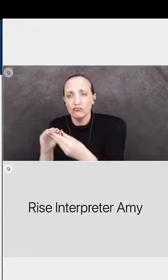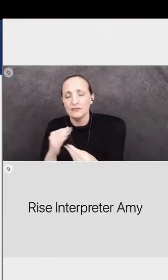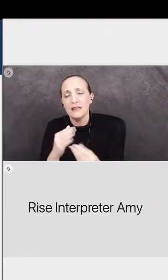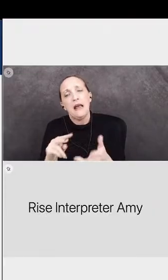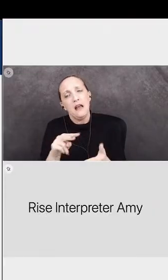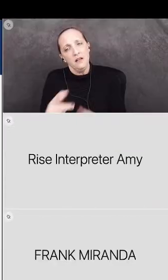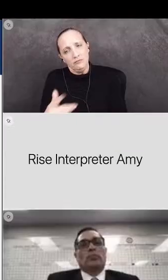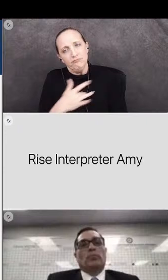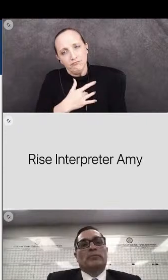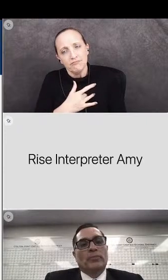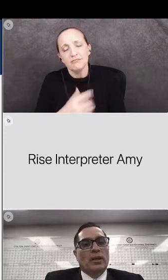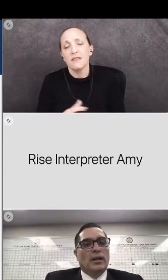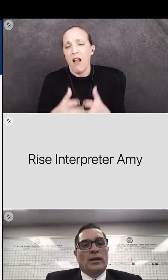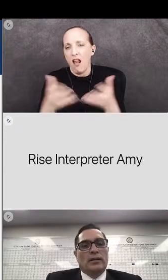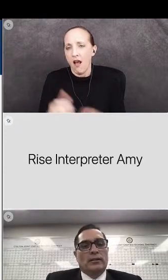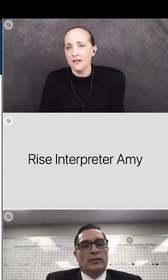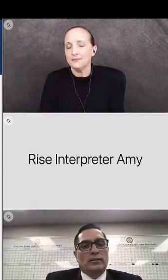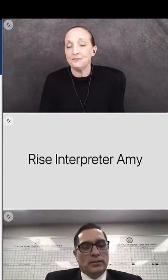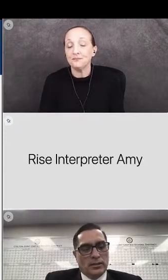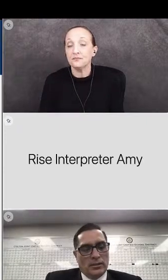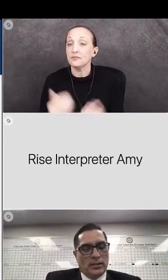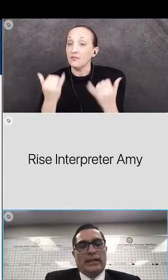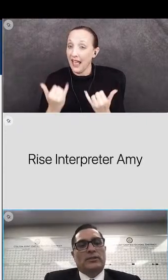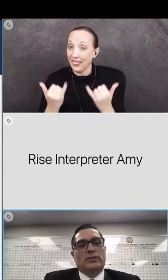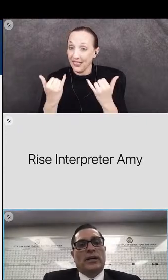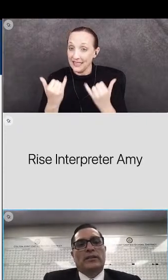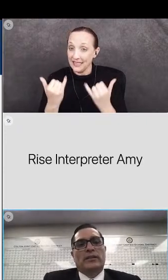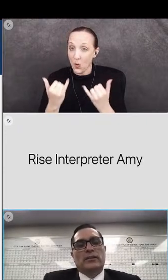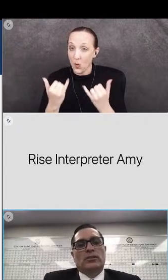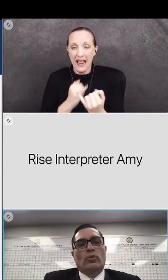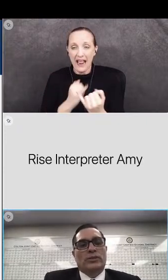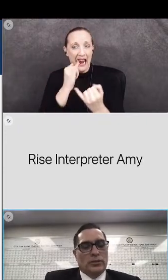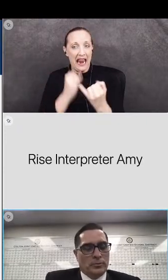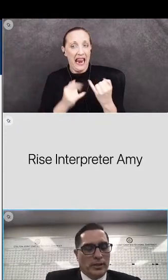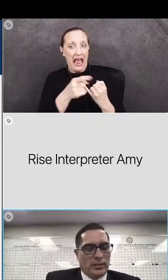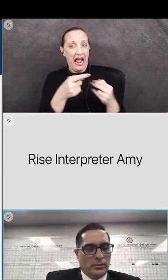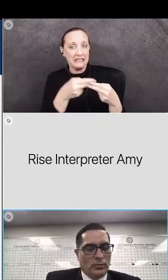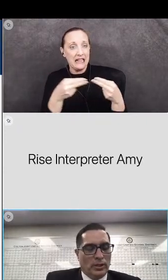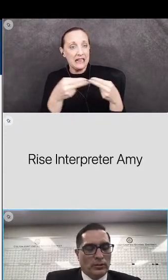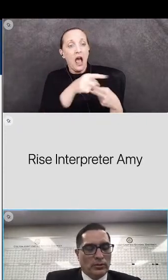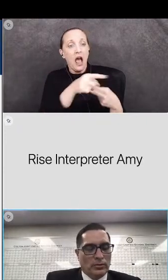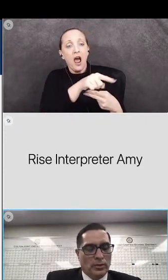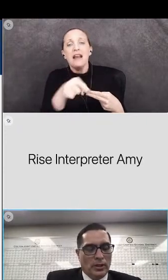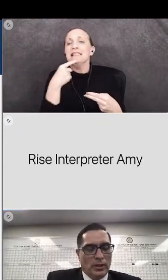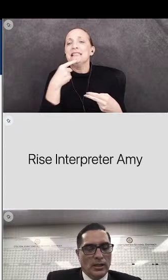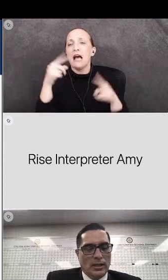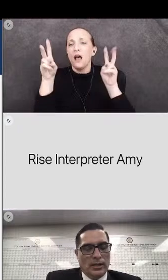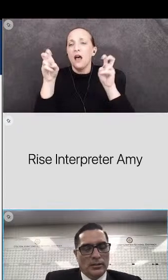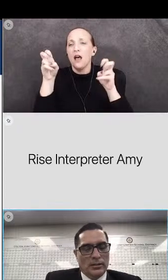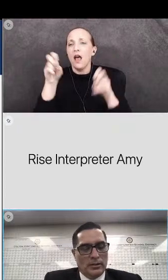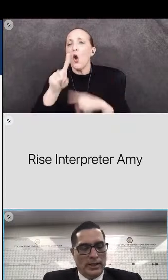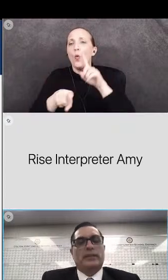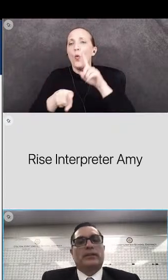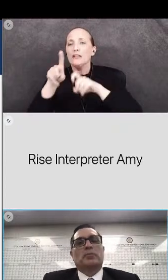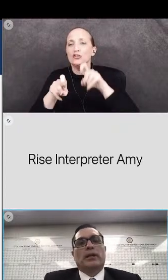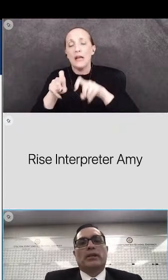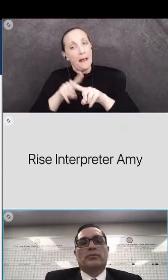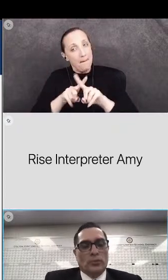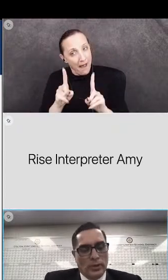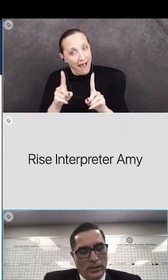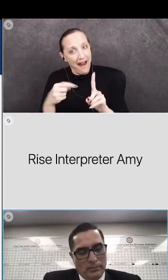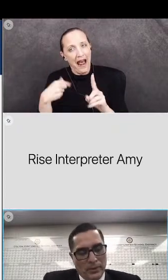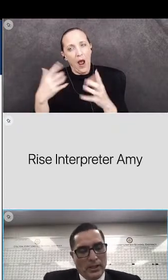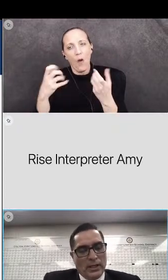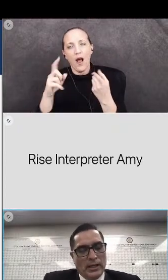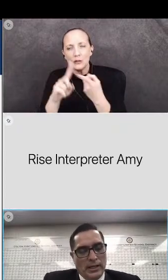i think at this point uh in just the last side says questions but i do want to uh land this